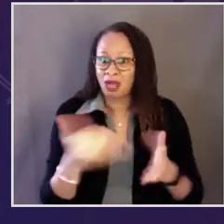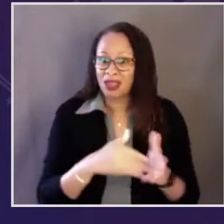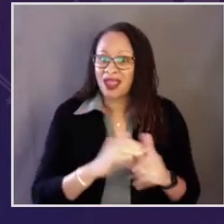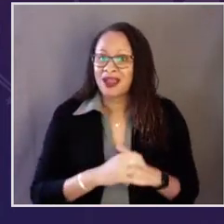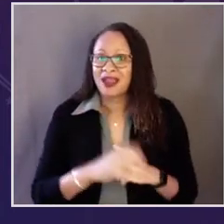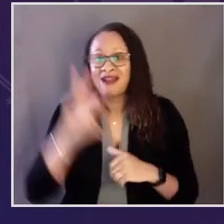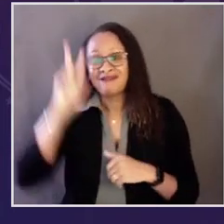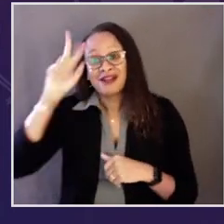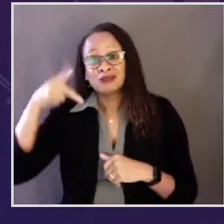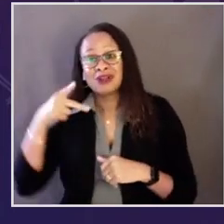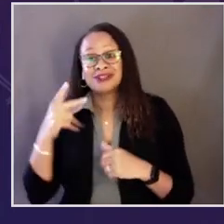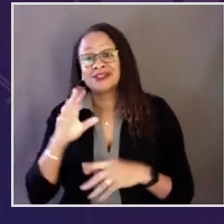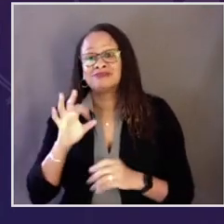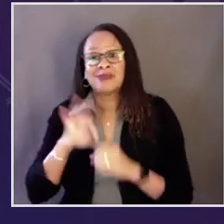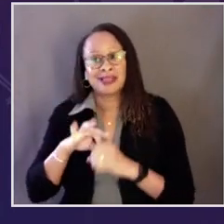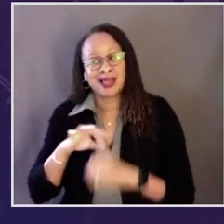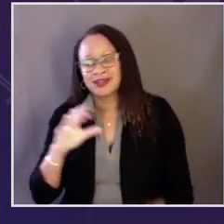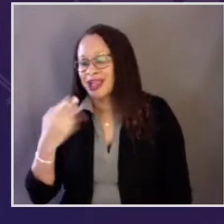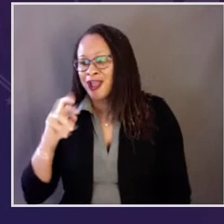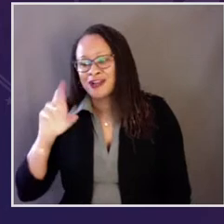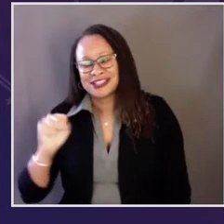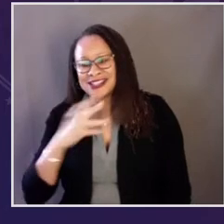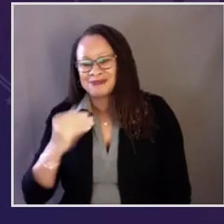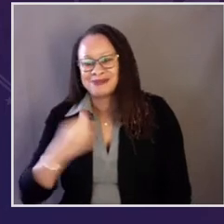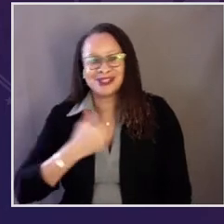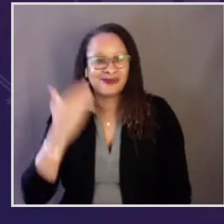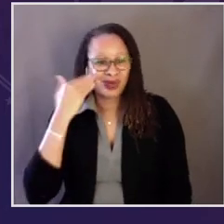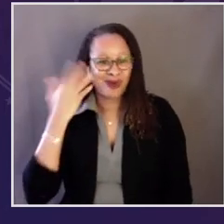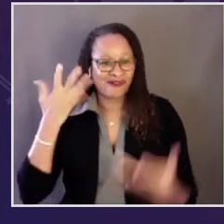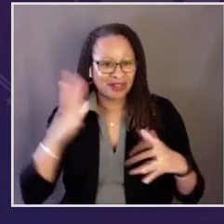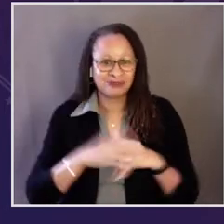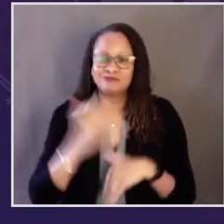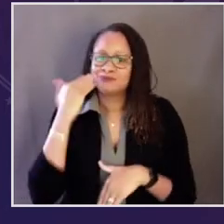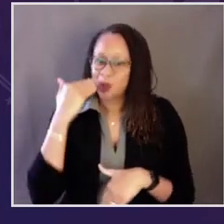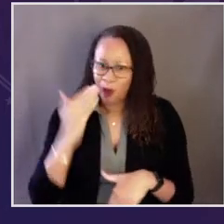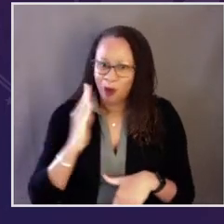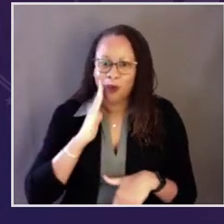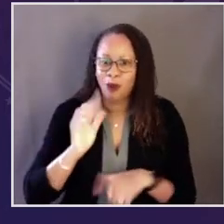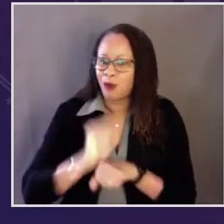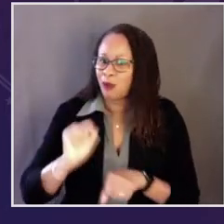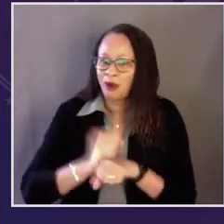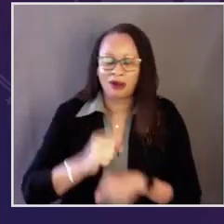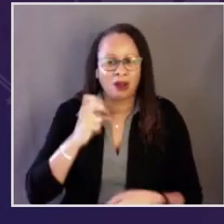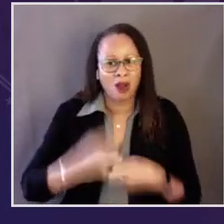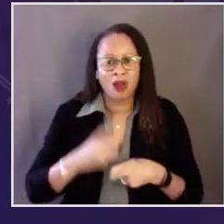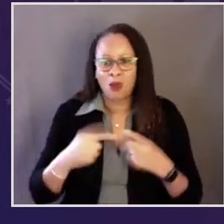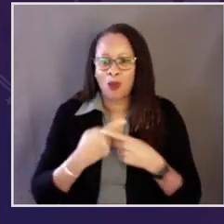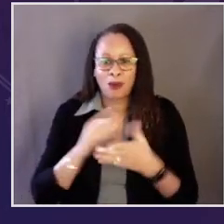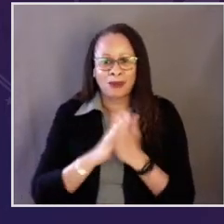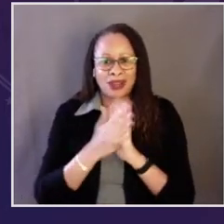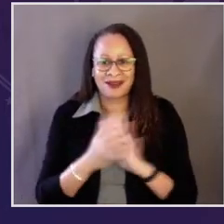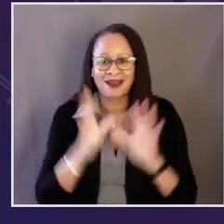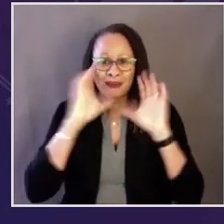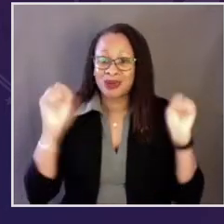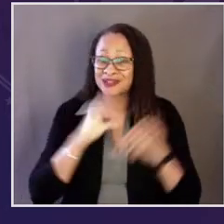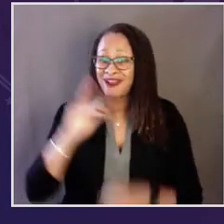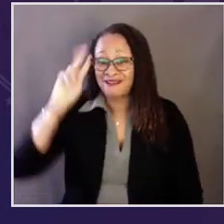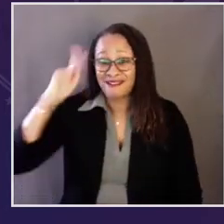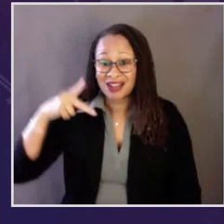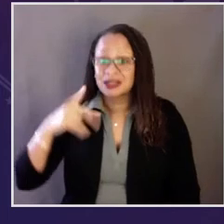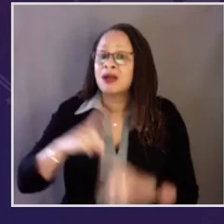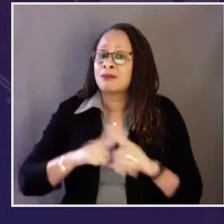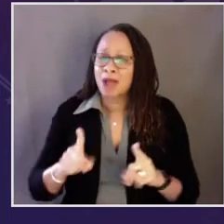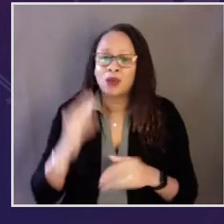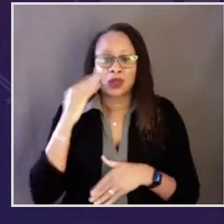they take the longest to bounce back. Vice President-elect Harris and I knew we'd have our work cut